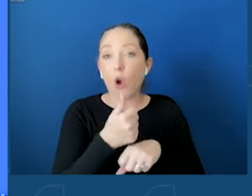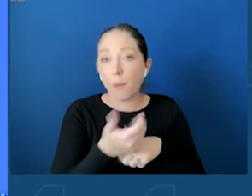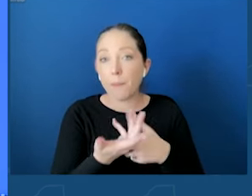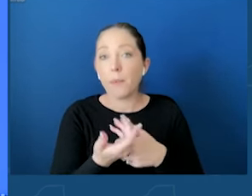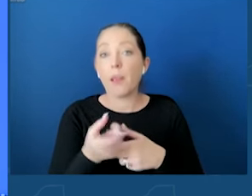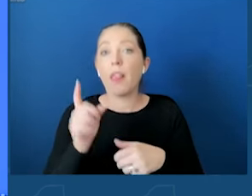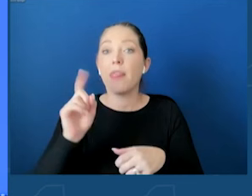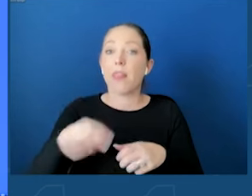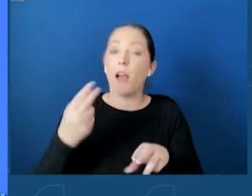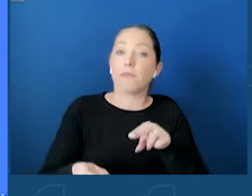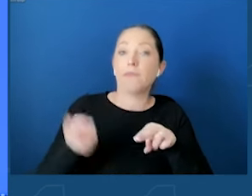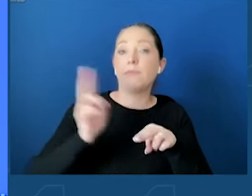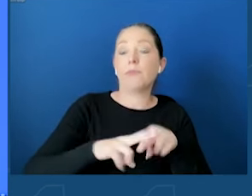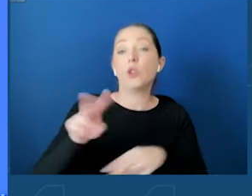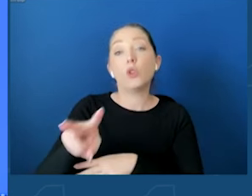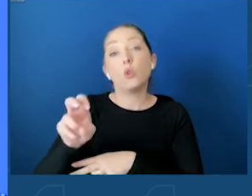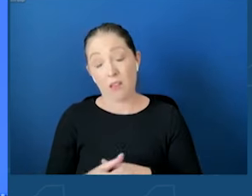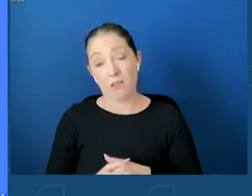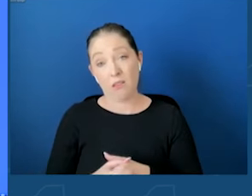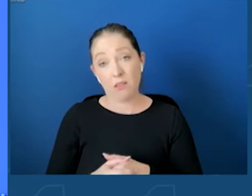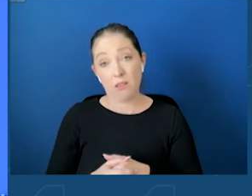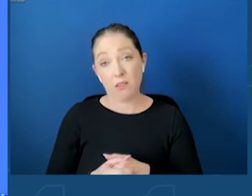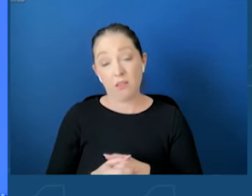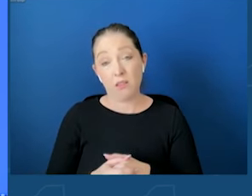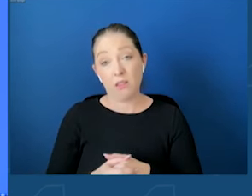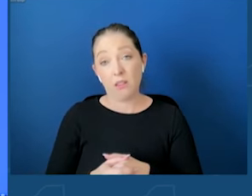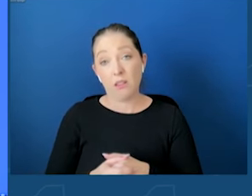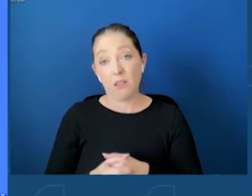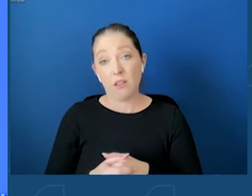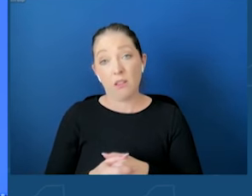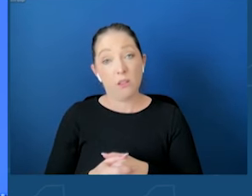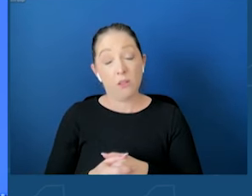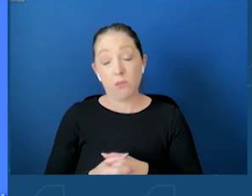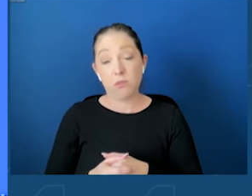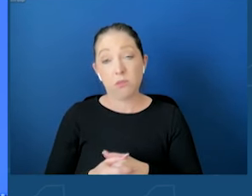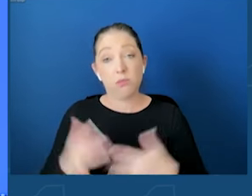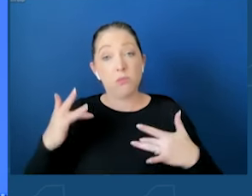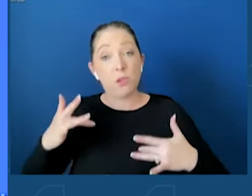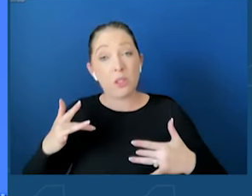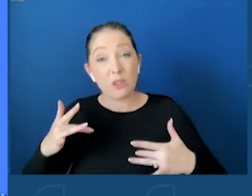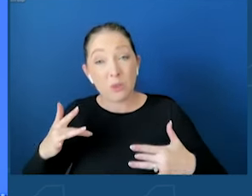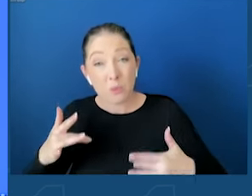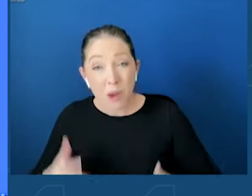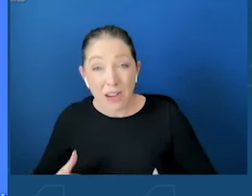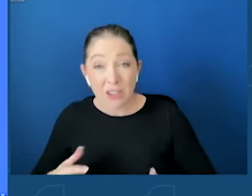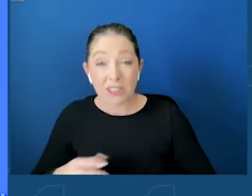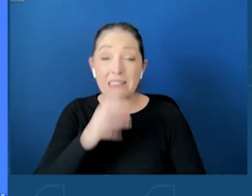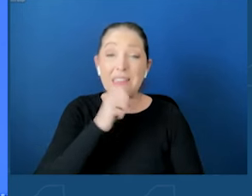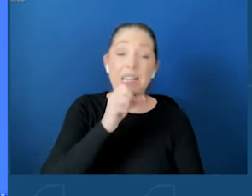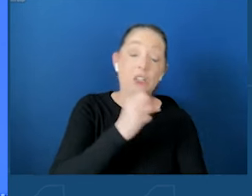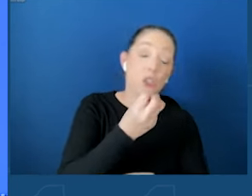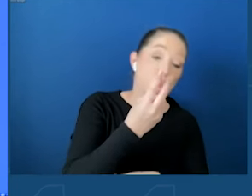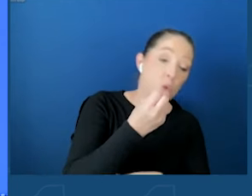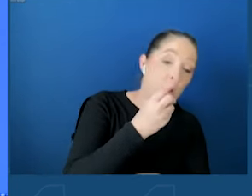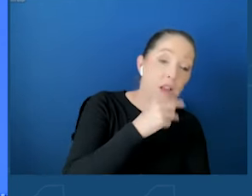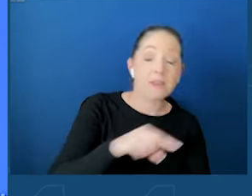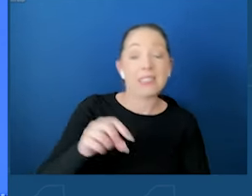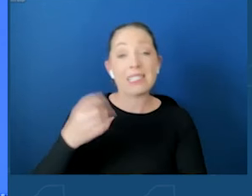Major depressive episodes amongst 12 to 17-year-old girls increased 52%.